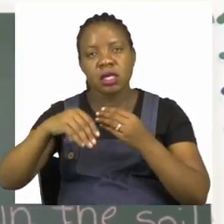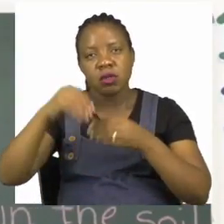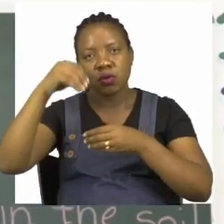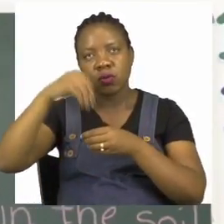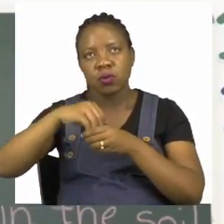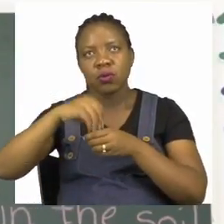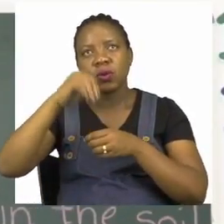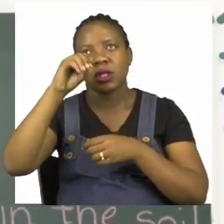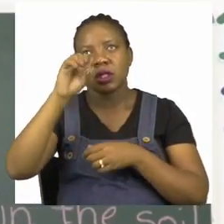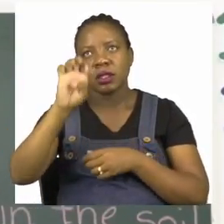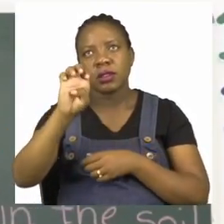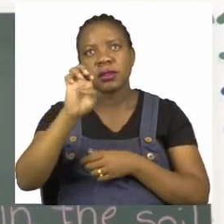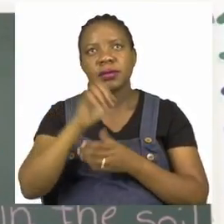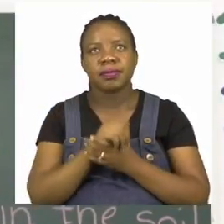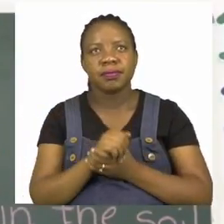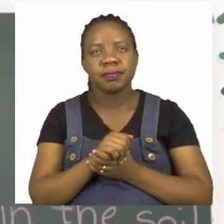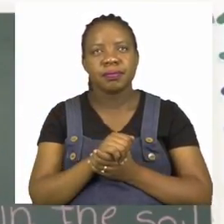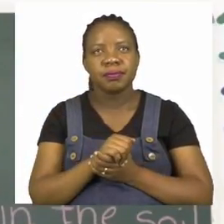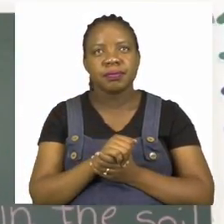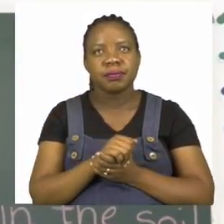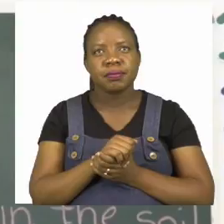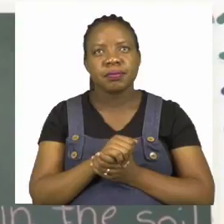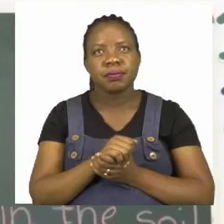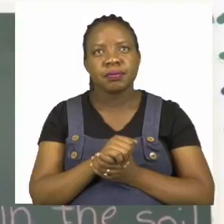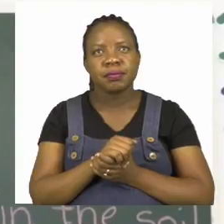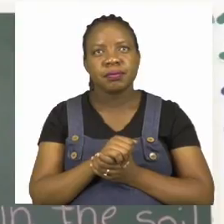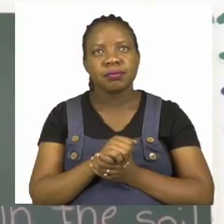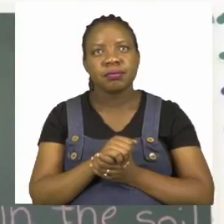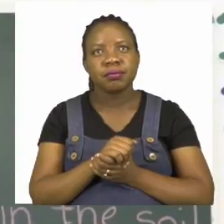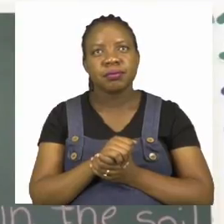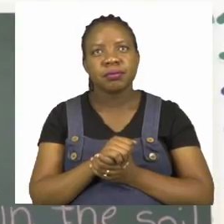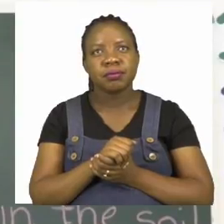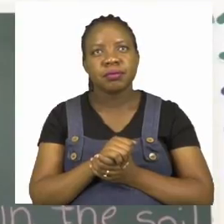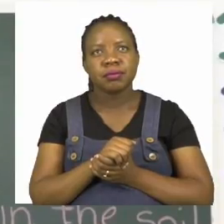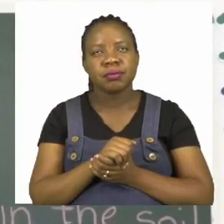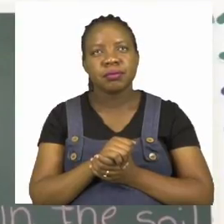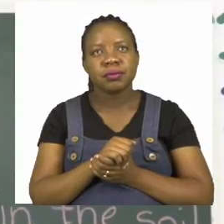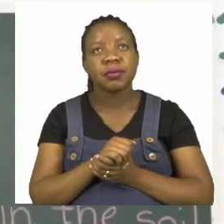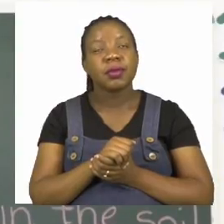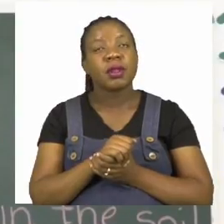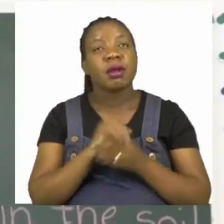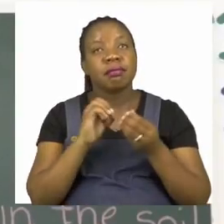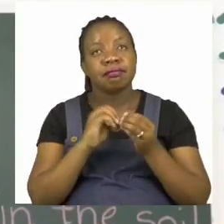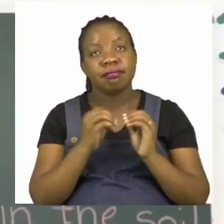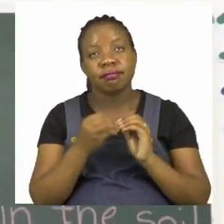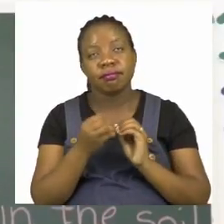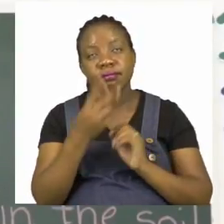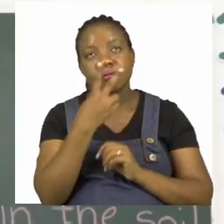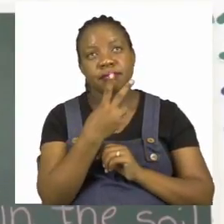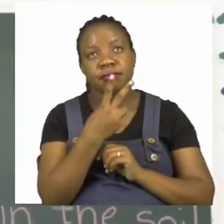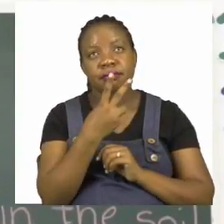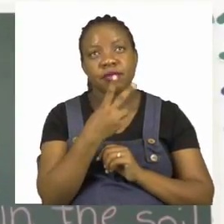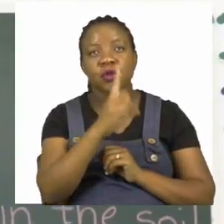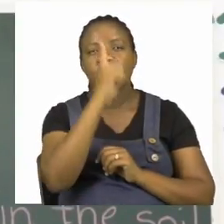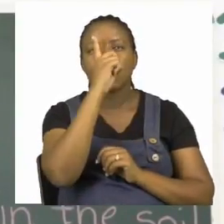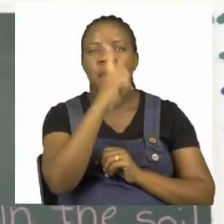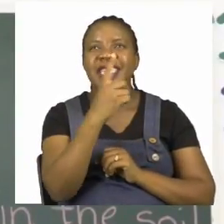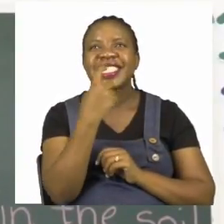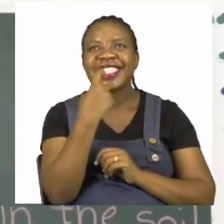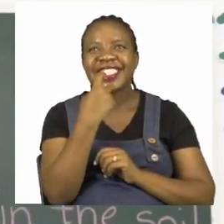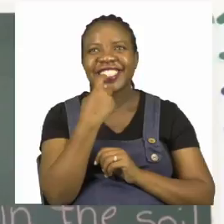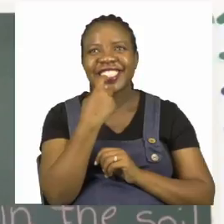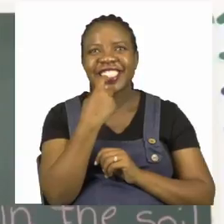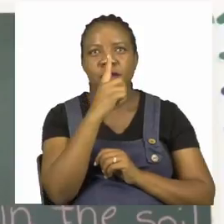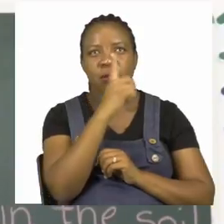one tooth. So if we have one tooth and then we have many of them it changes